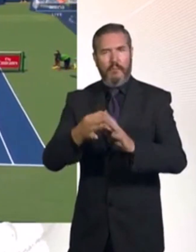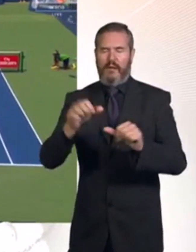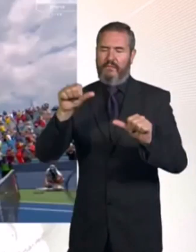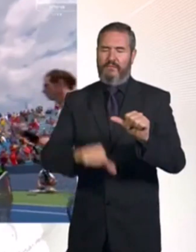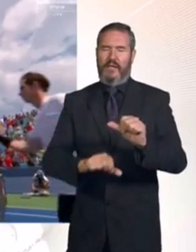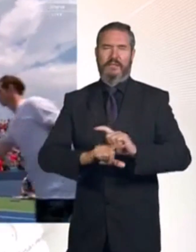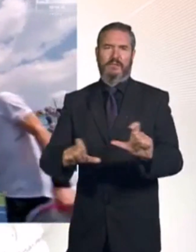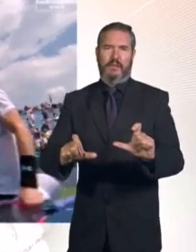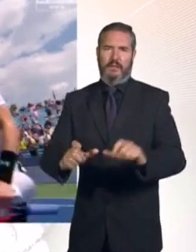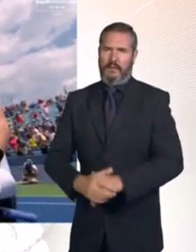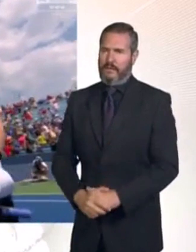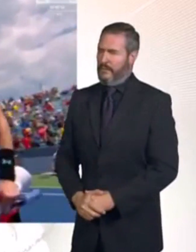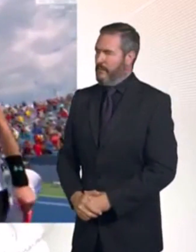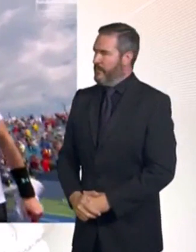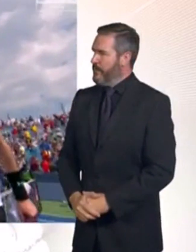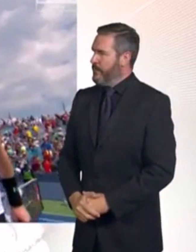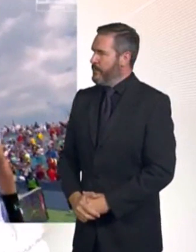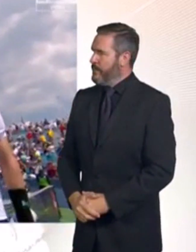to recovery.